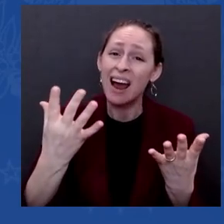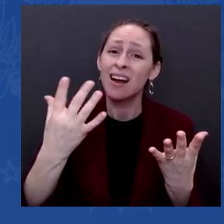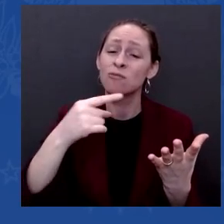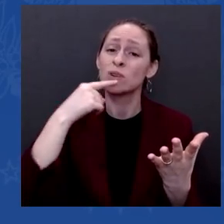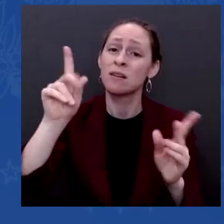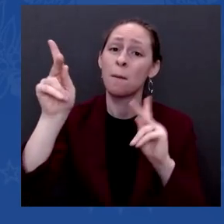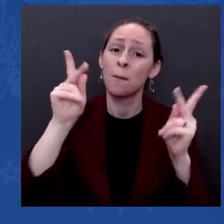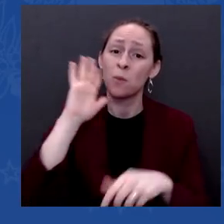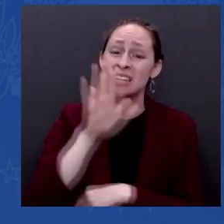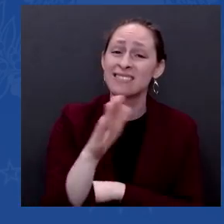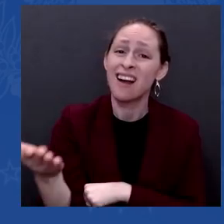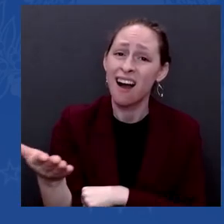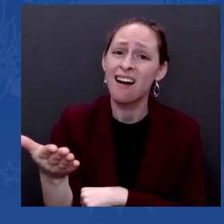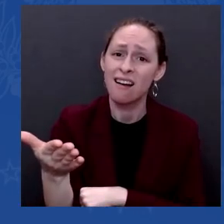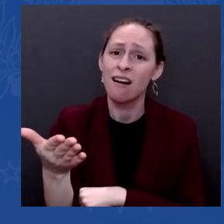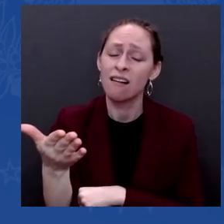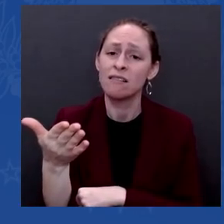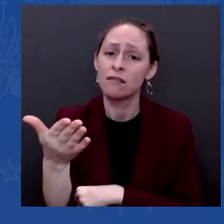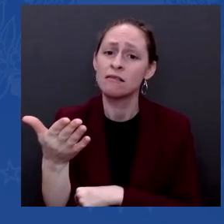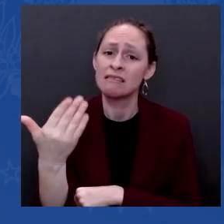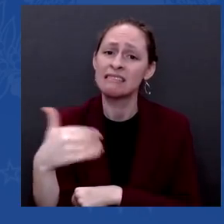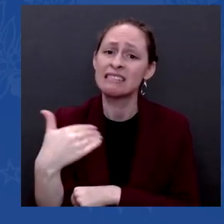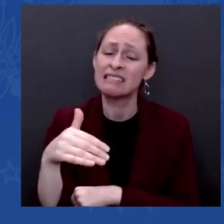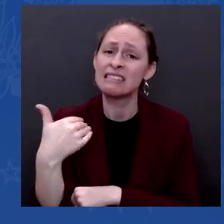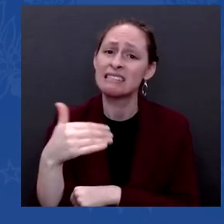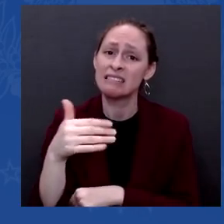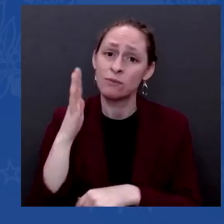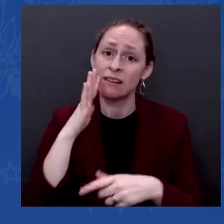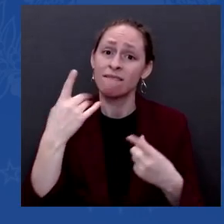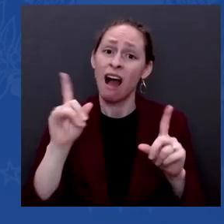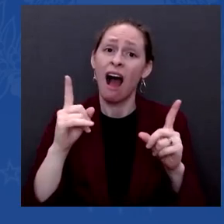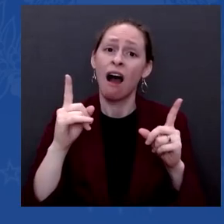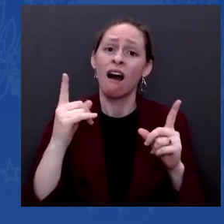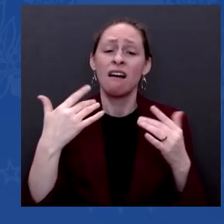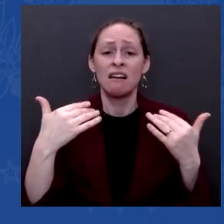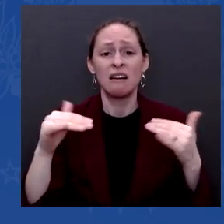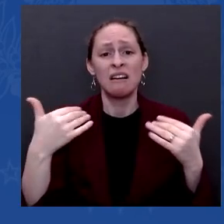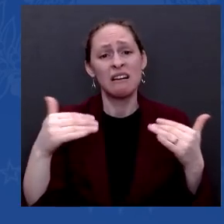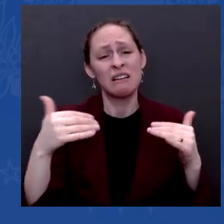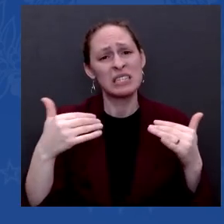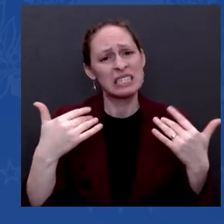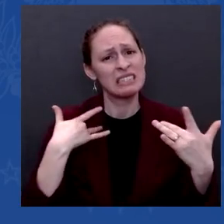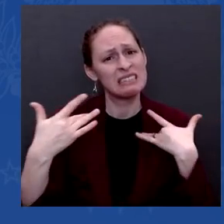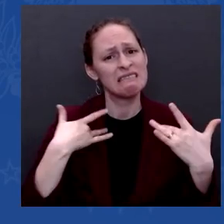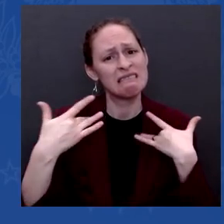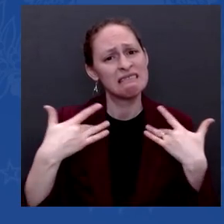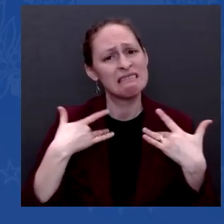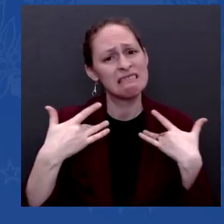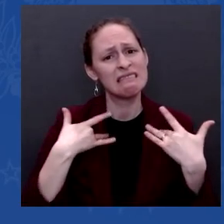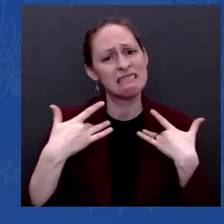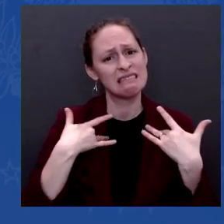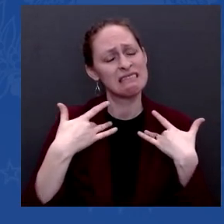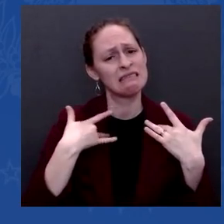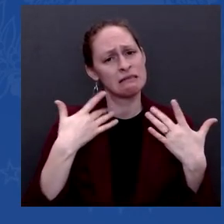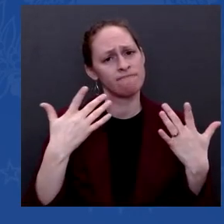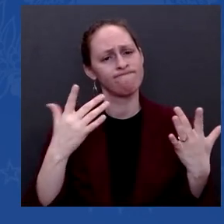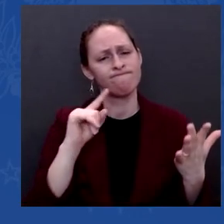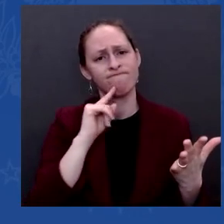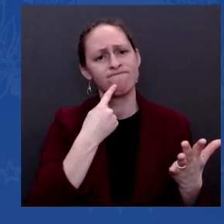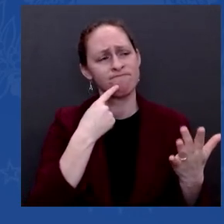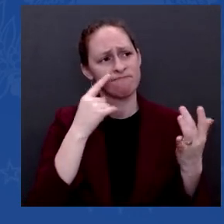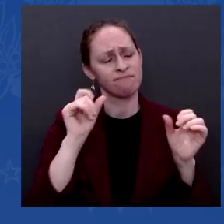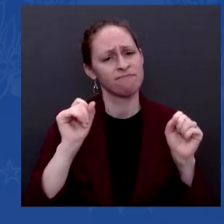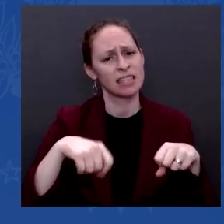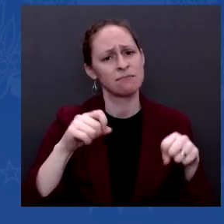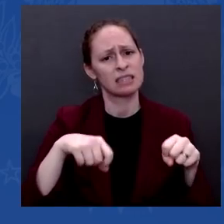you know, has a stark choice. He — either de-escalation or diplomacy, a confrontation of the consequences. And,